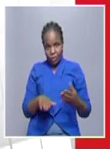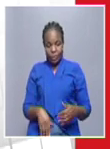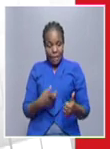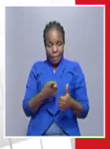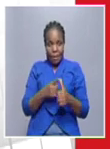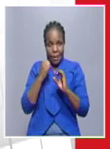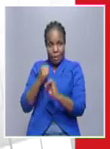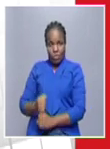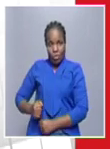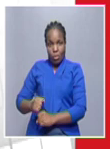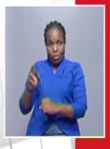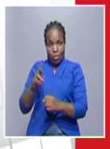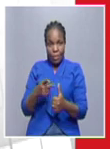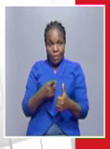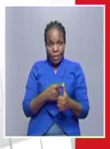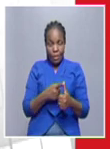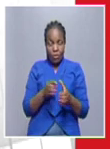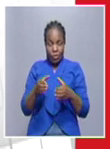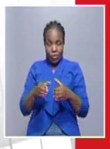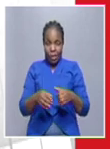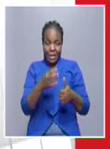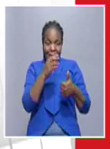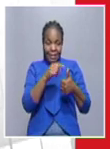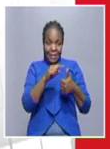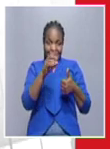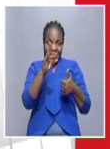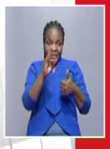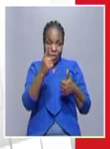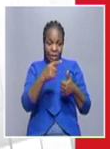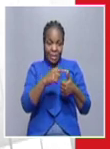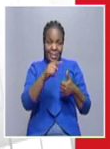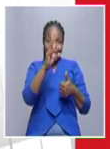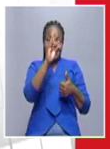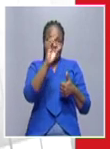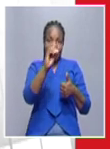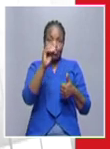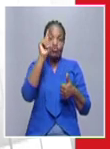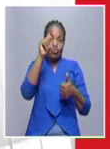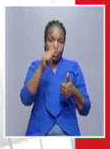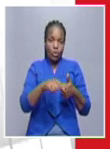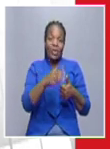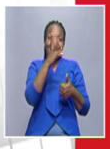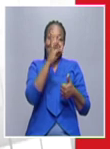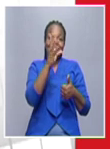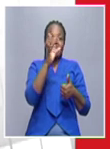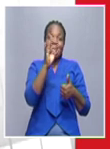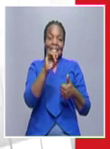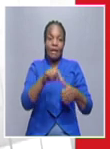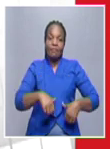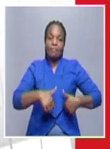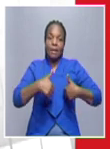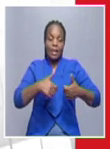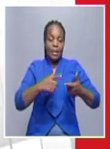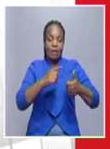there were 71 cases 70 at ochivarongo with 68 recoveries and two deaths